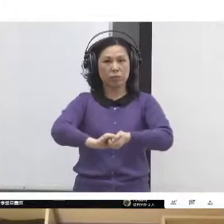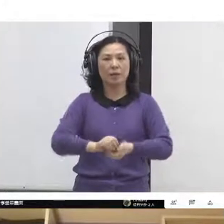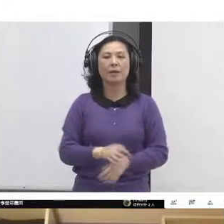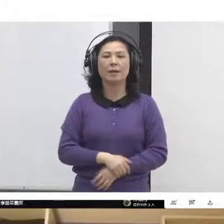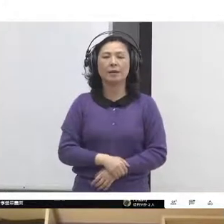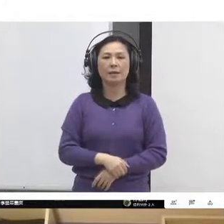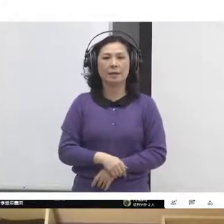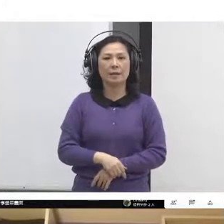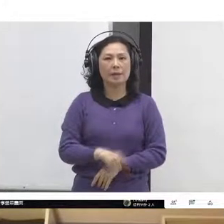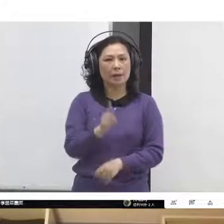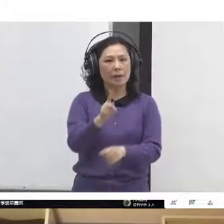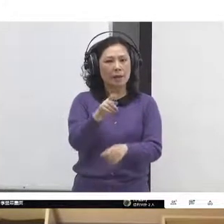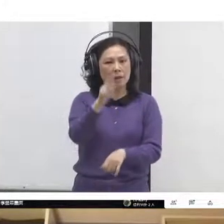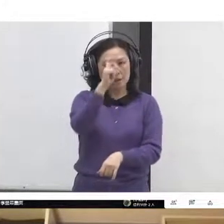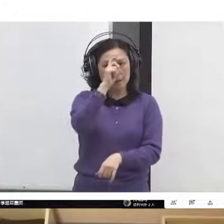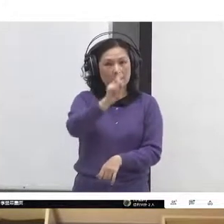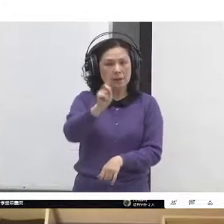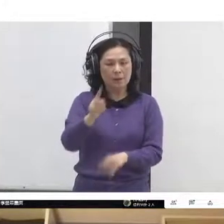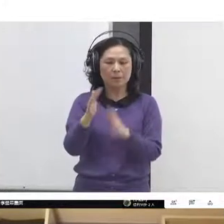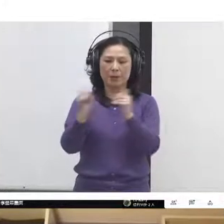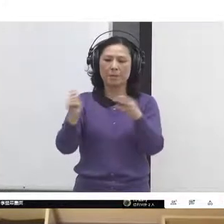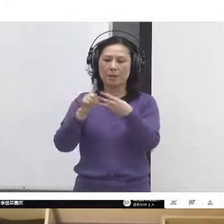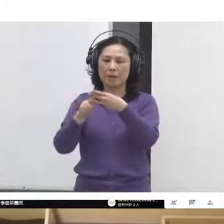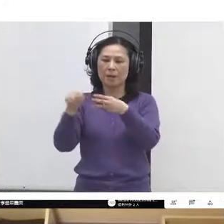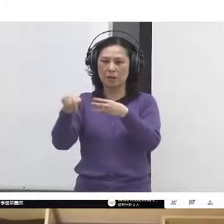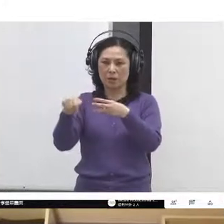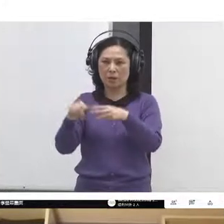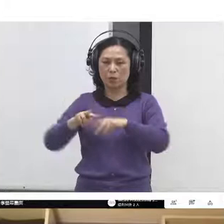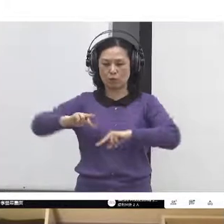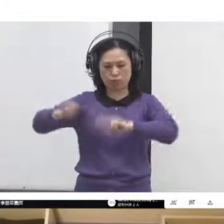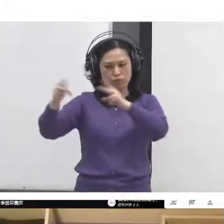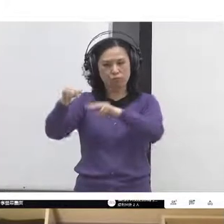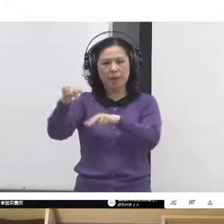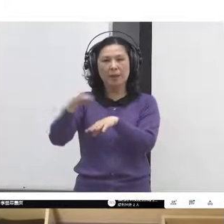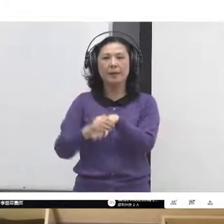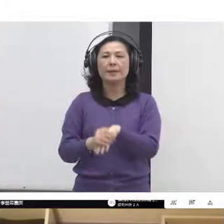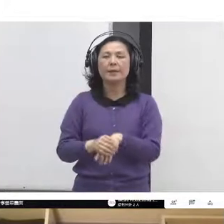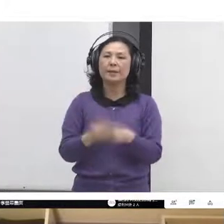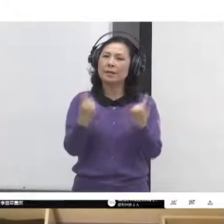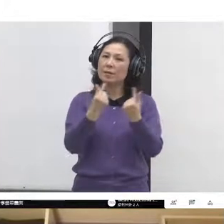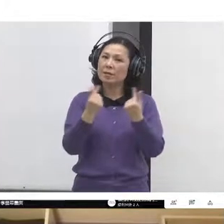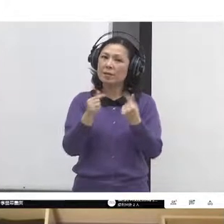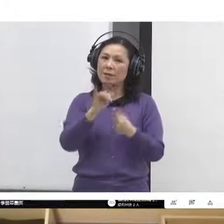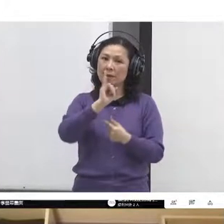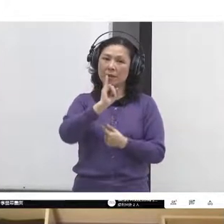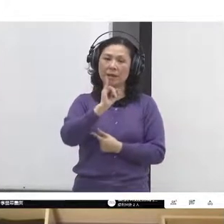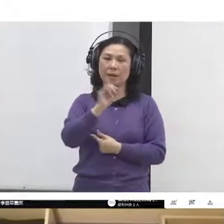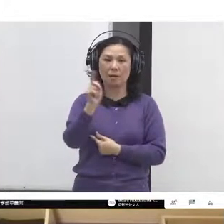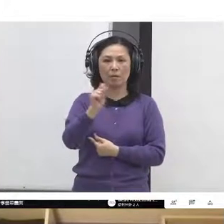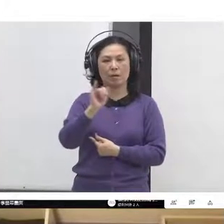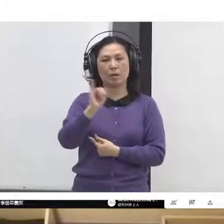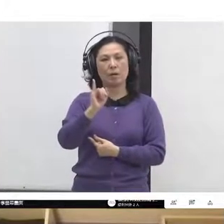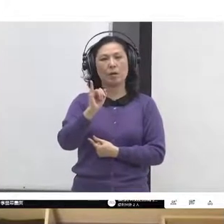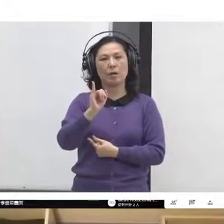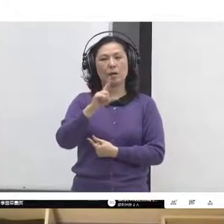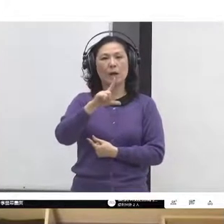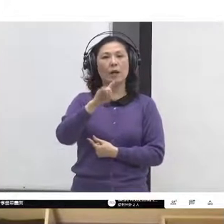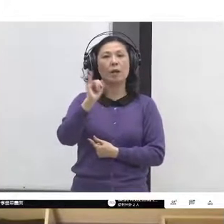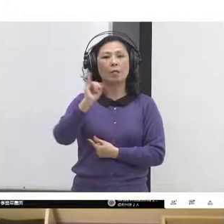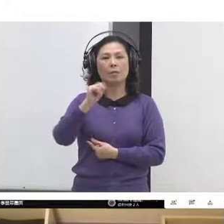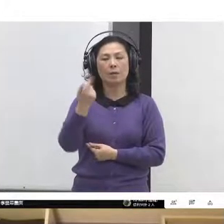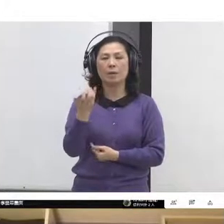within the culture. And as Liz has been describing, the decentralized structure within XR